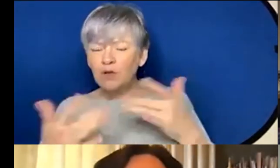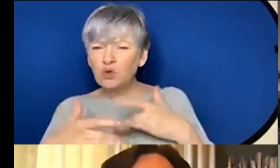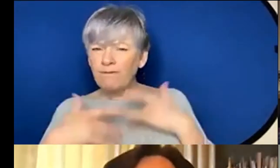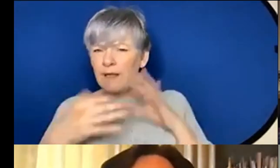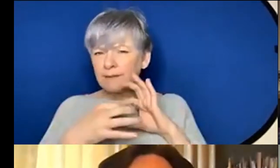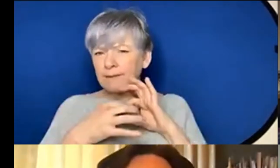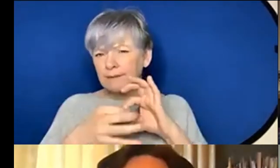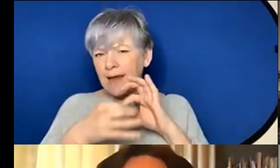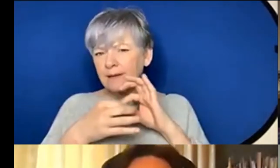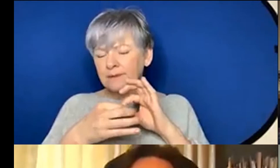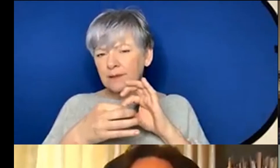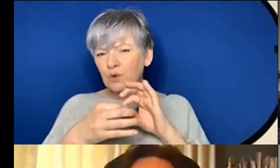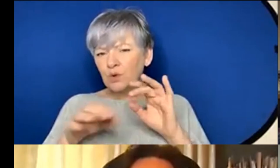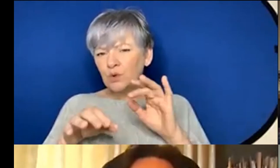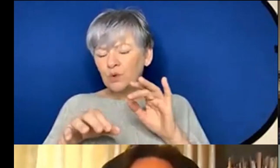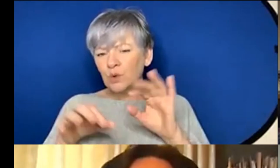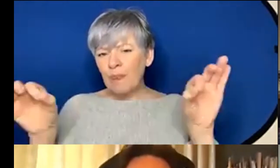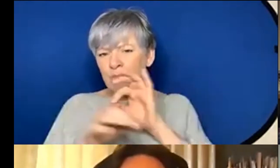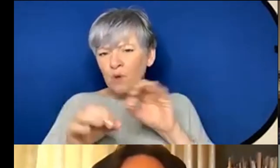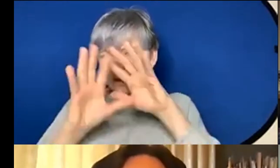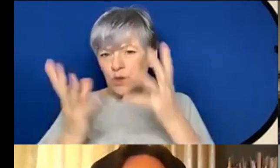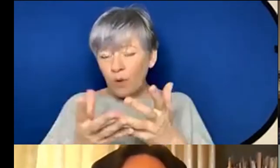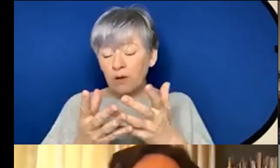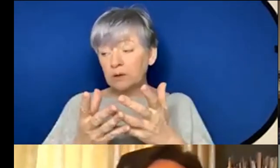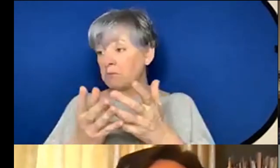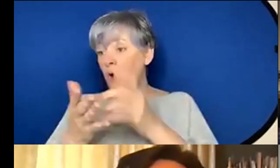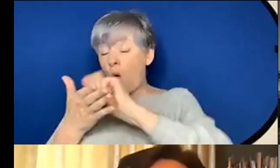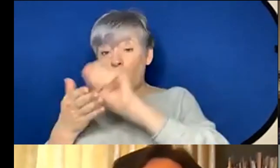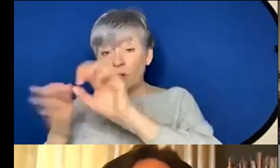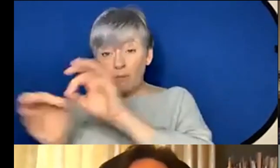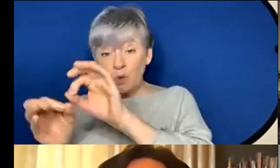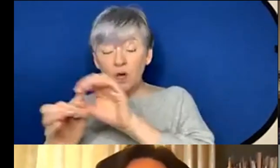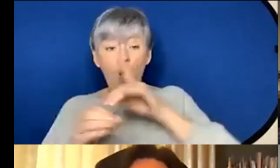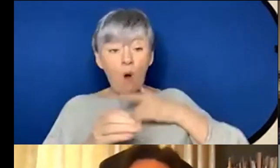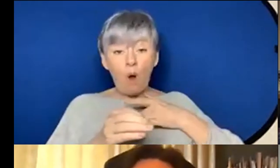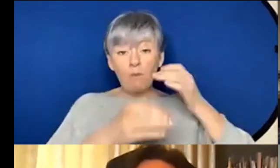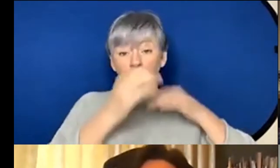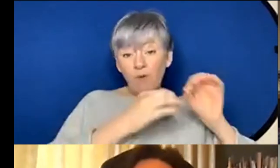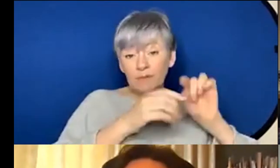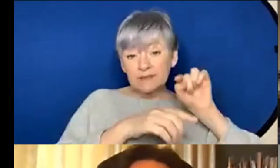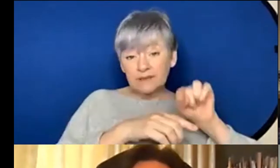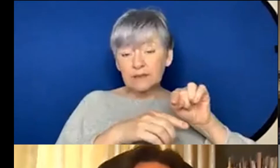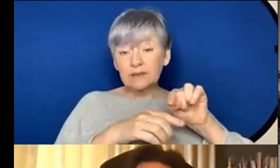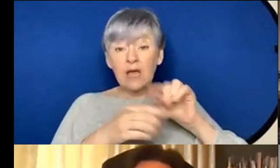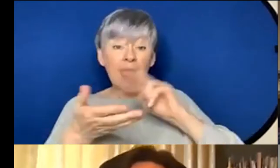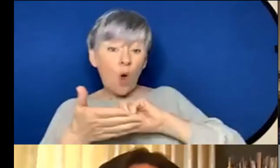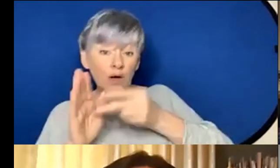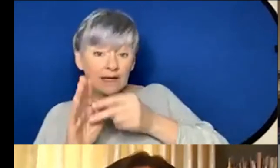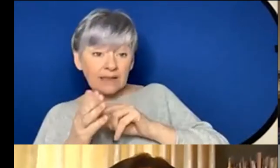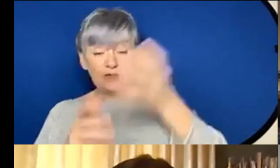to the music world uh either to composers or performers um and I guess organizations and venues